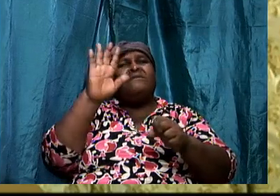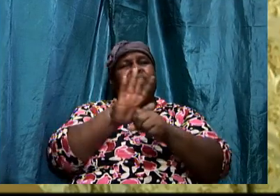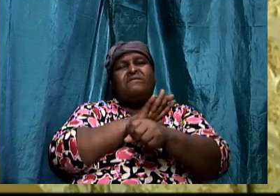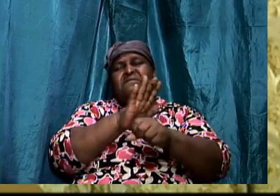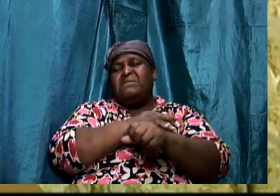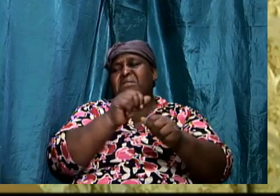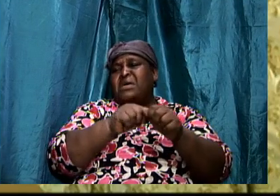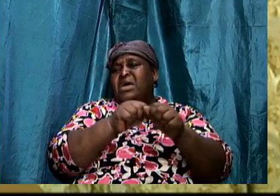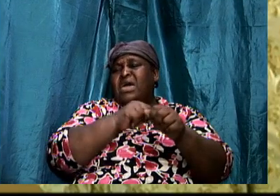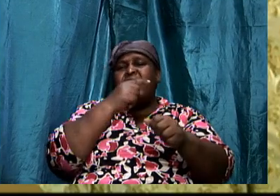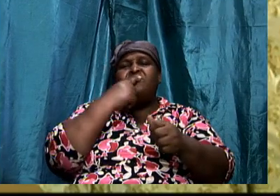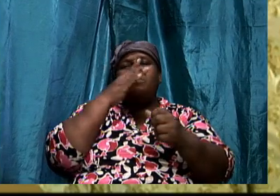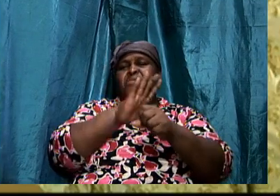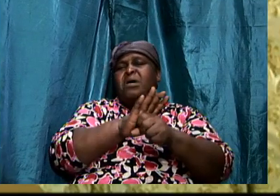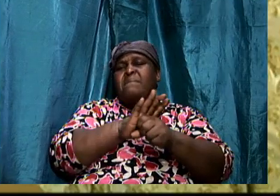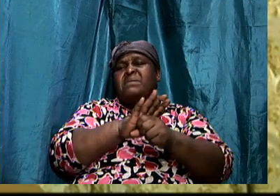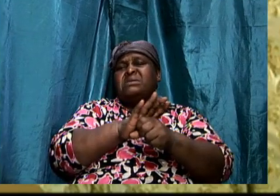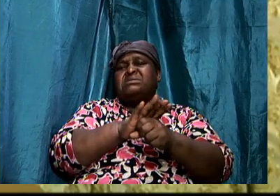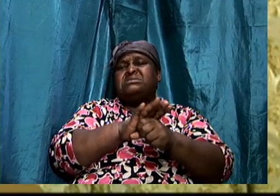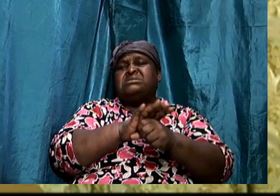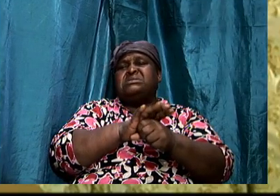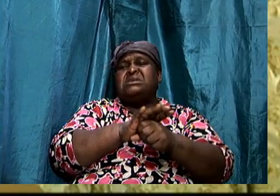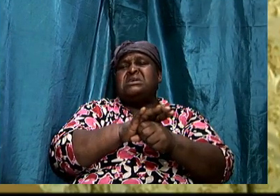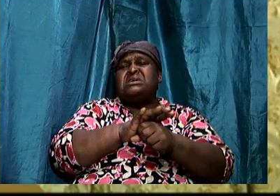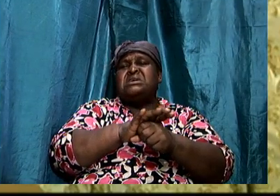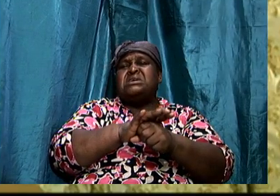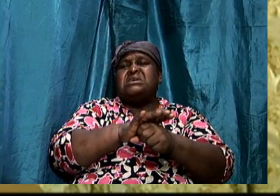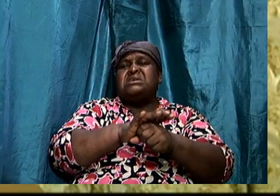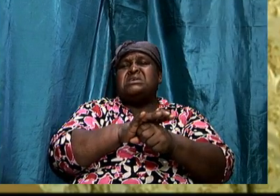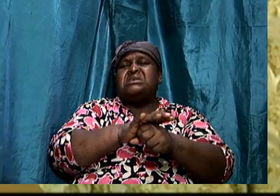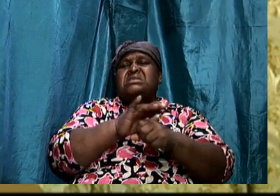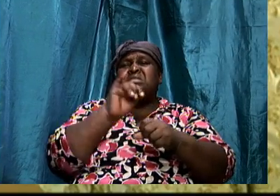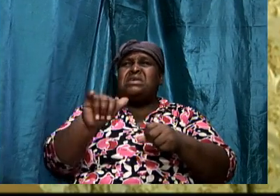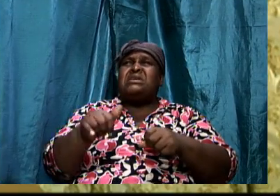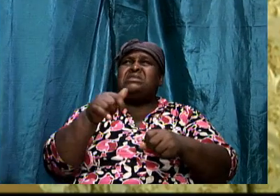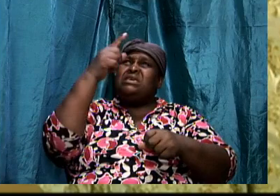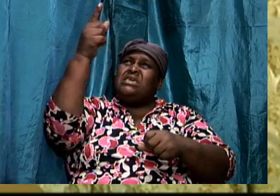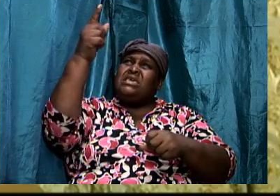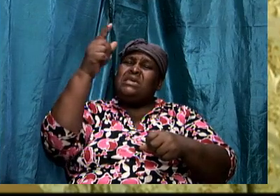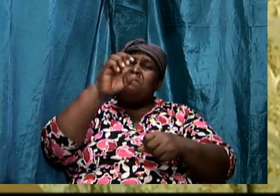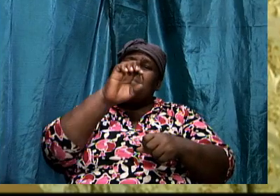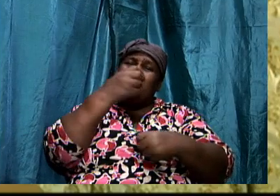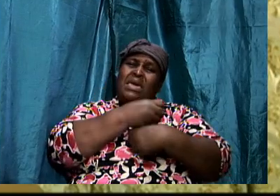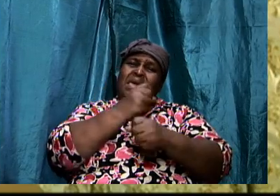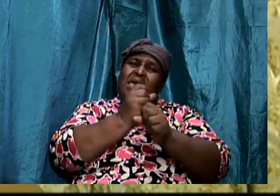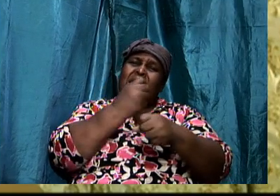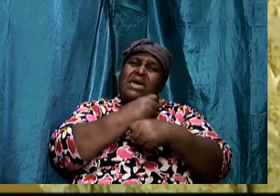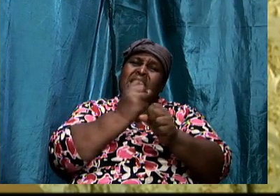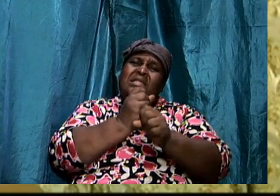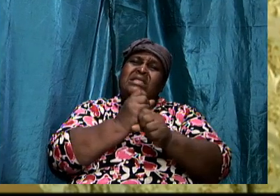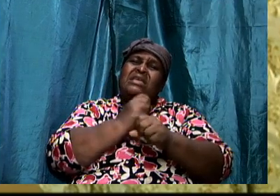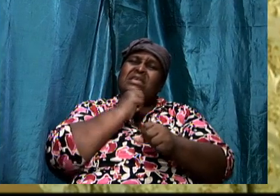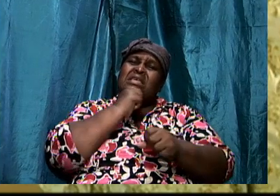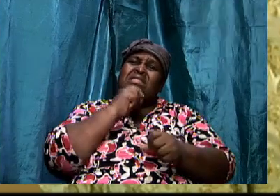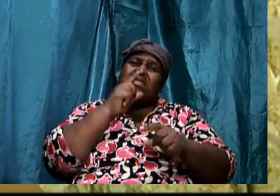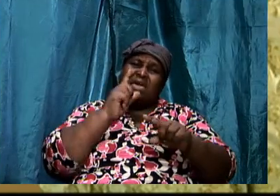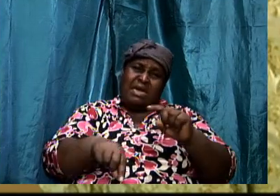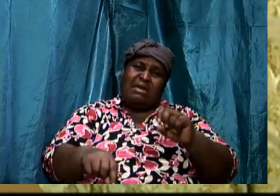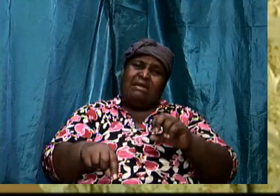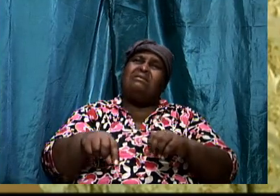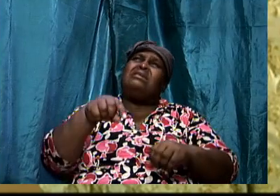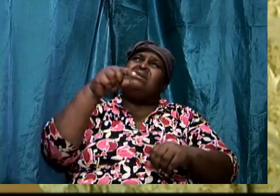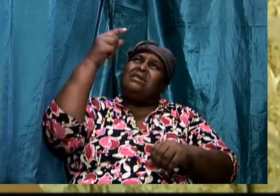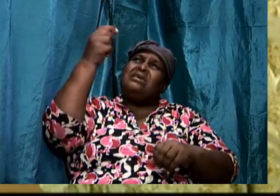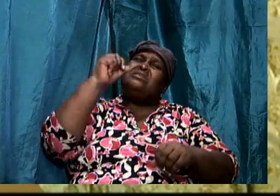made, then He is unable to hold the title of God Almighty.